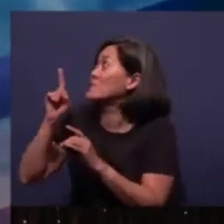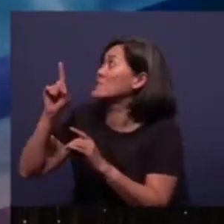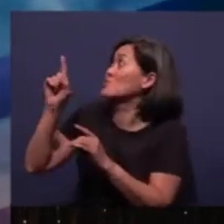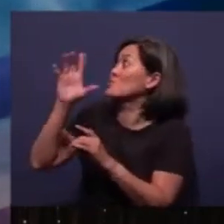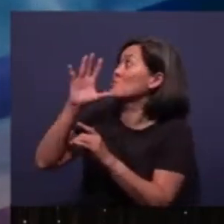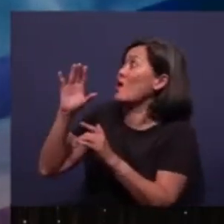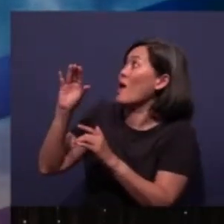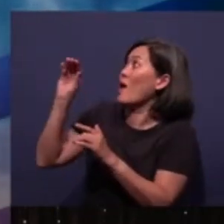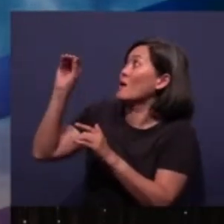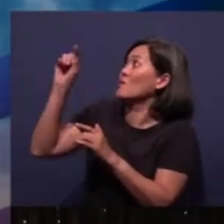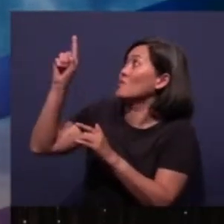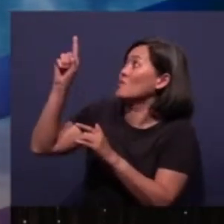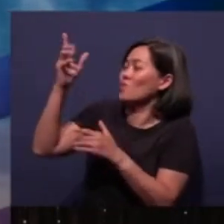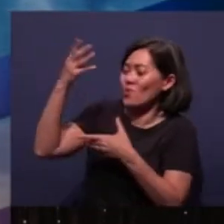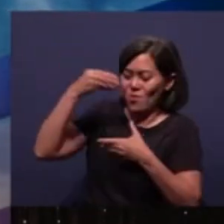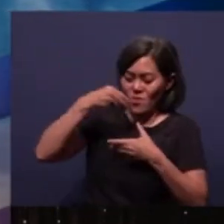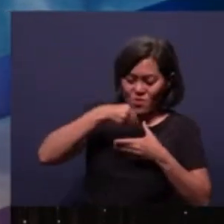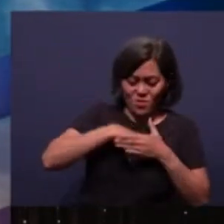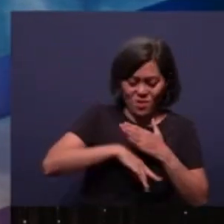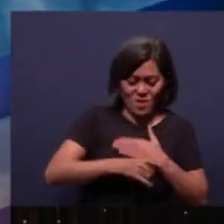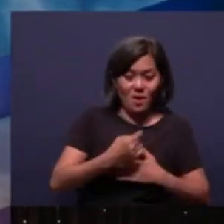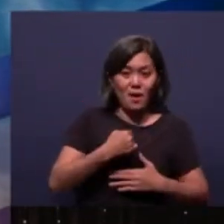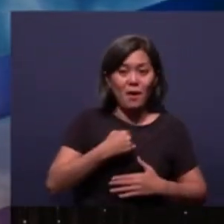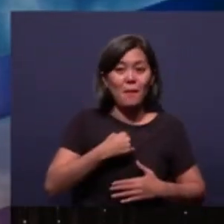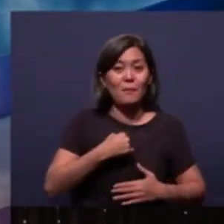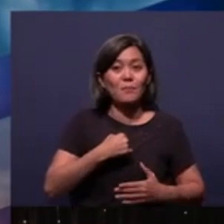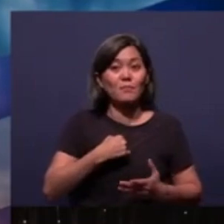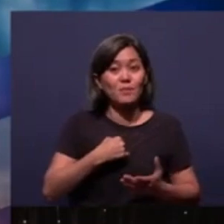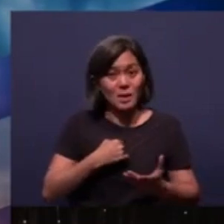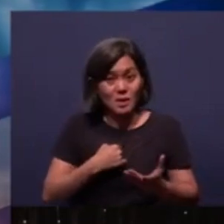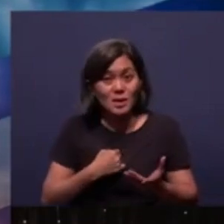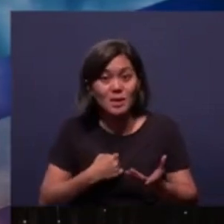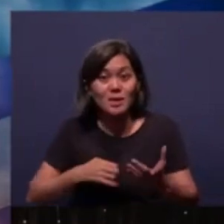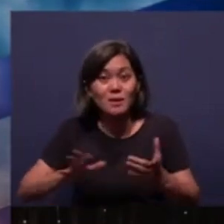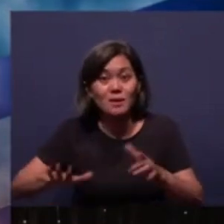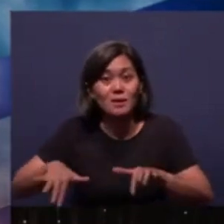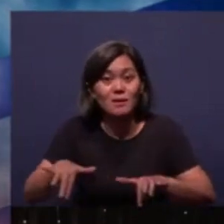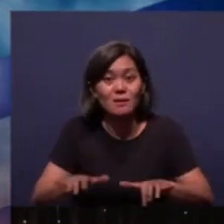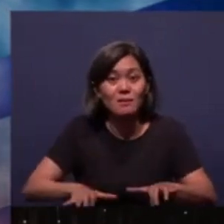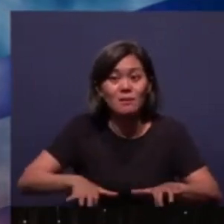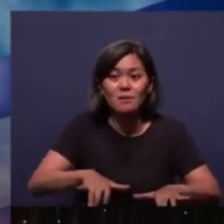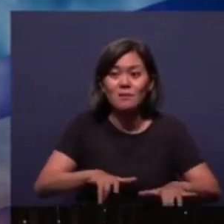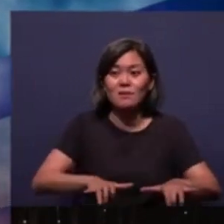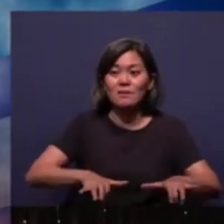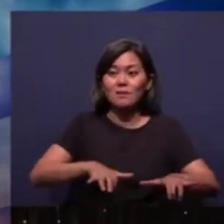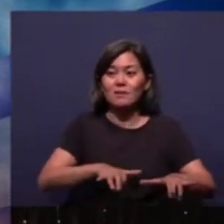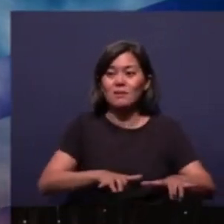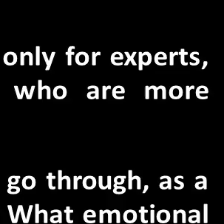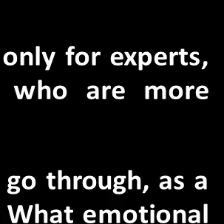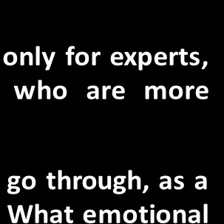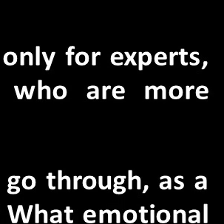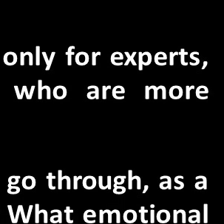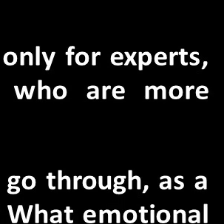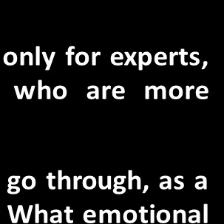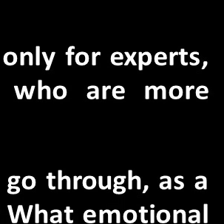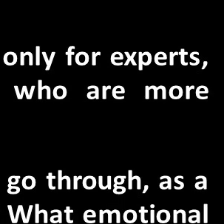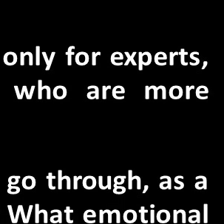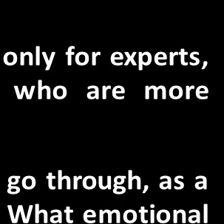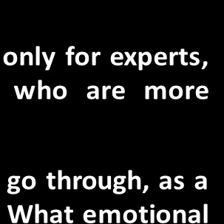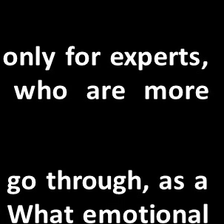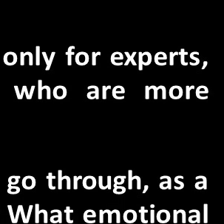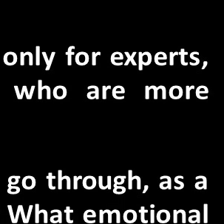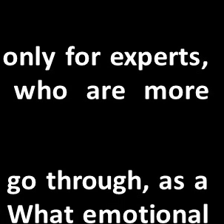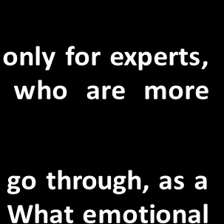in you And you in me And you in I'll